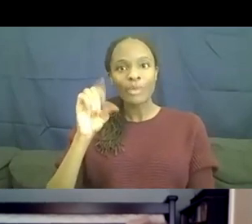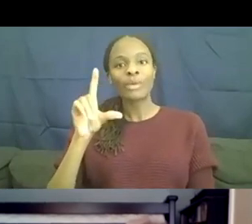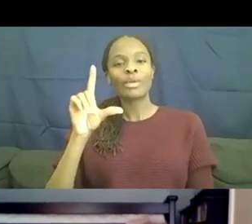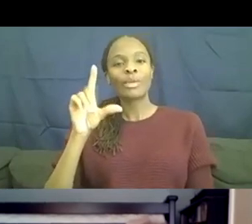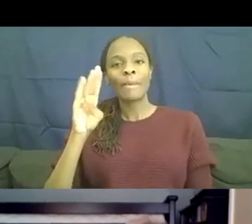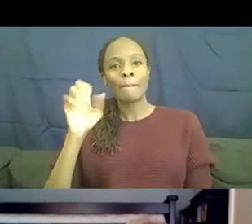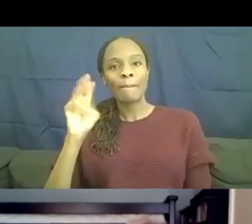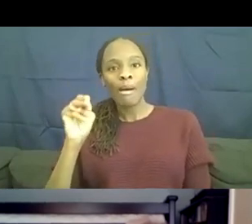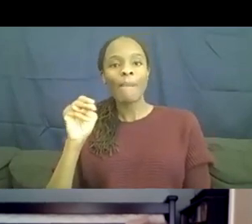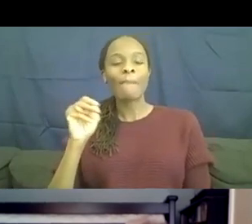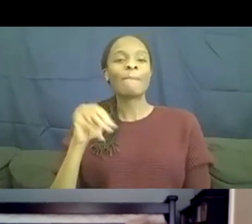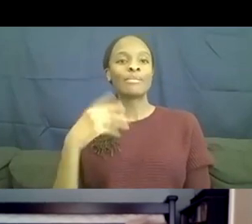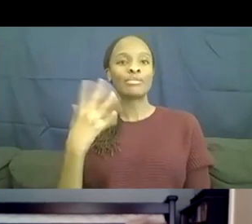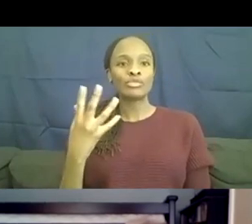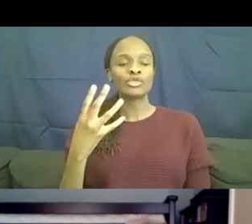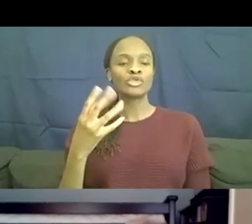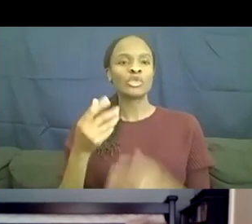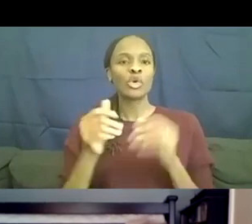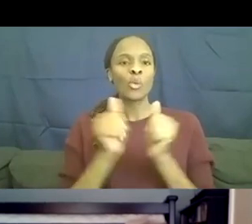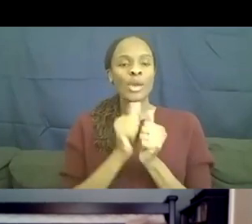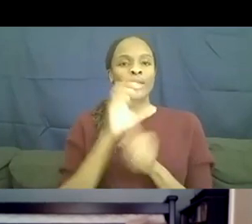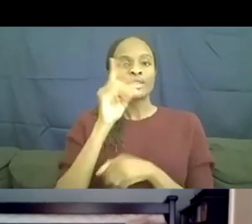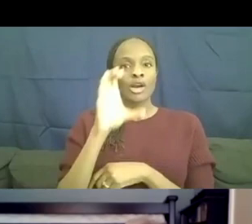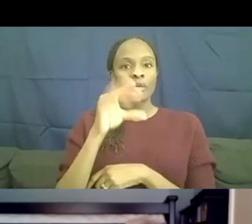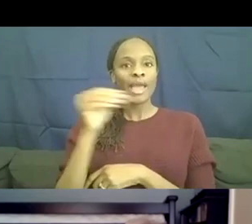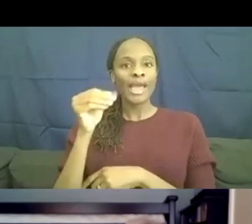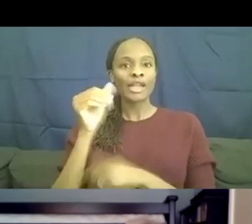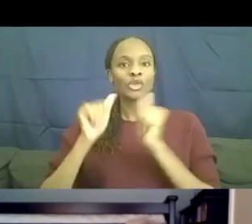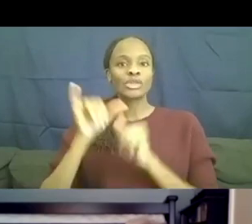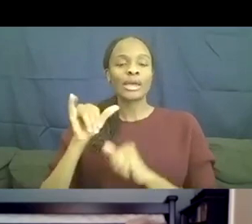um, Born This Way, um,